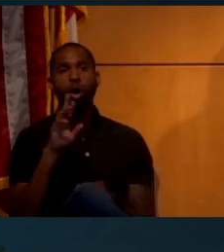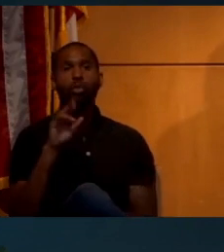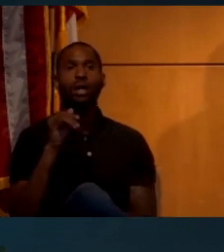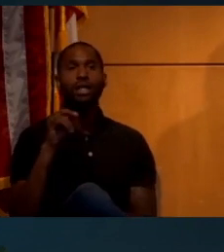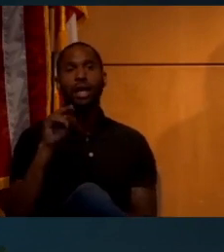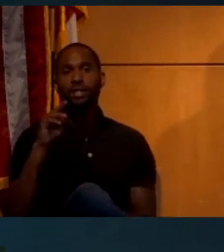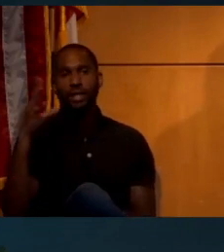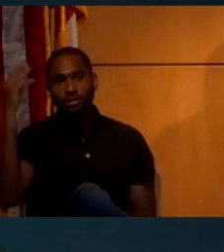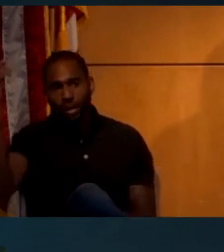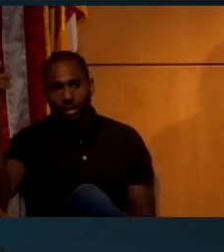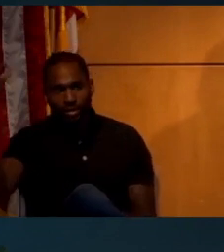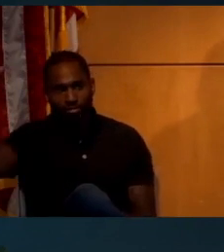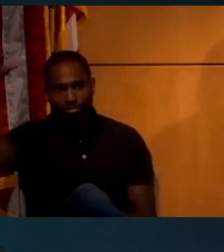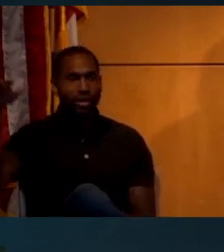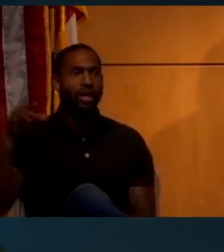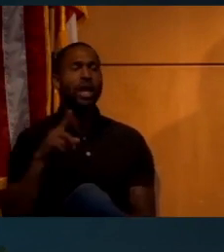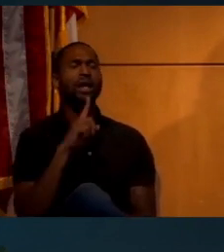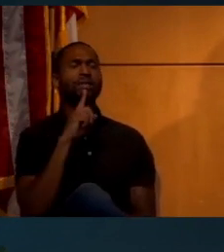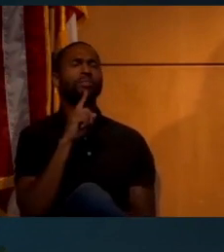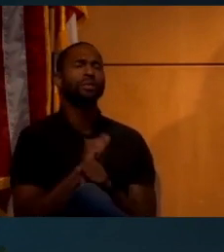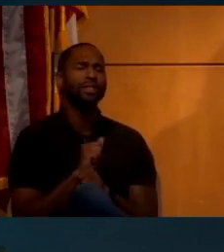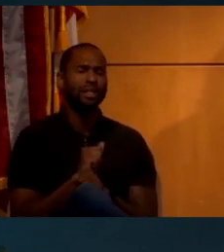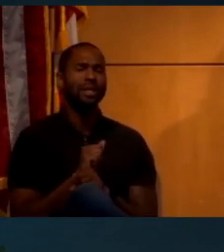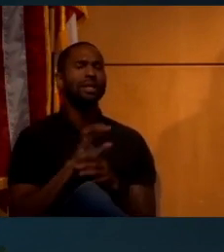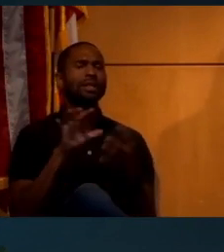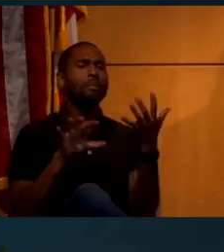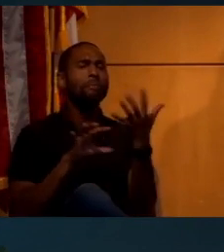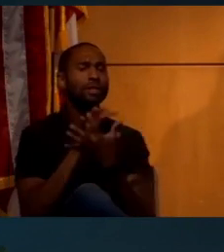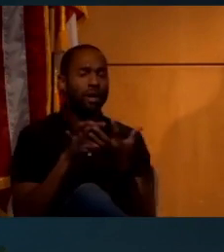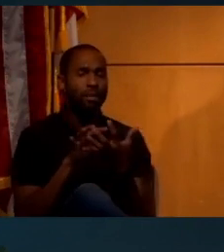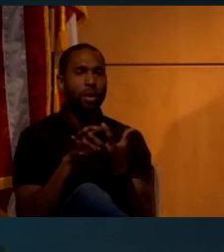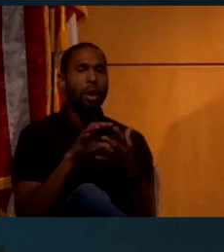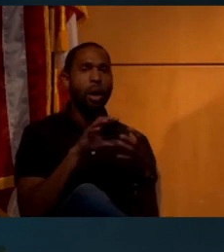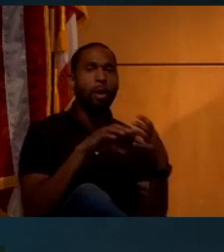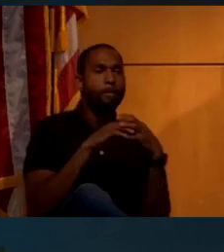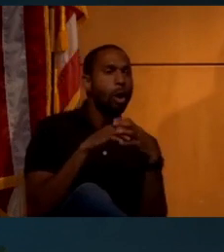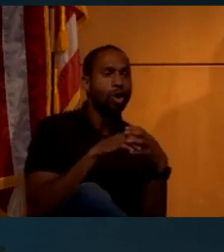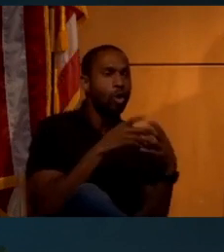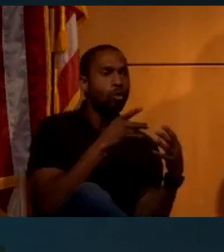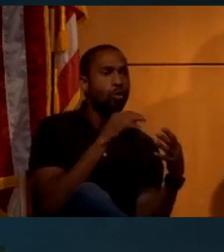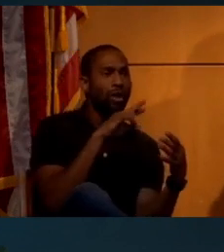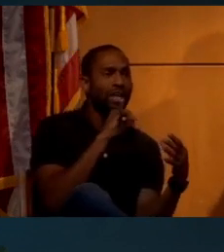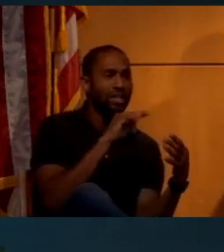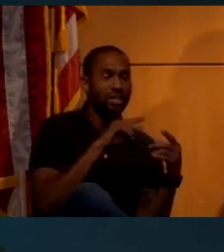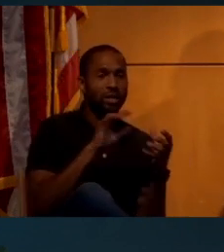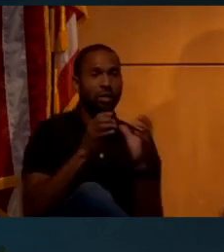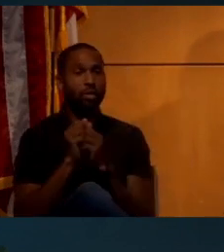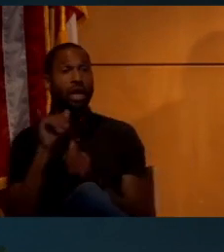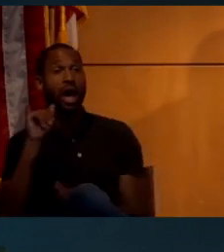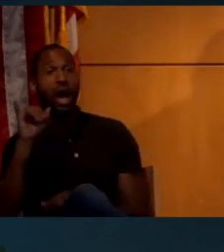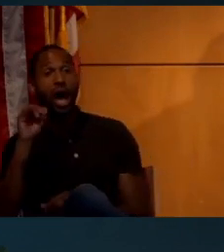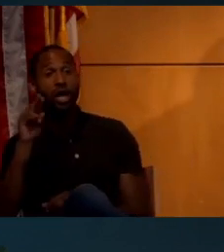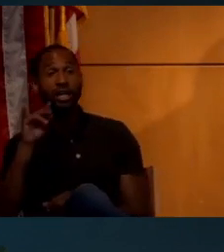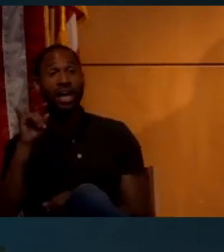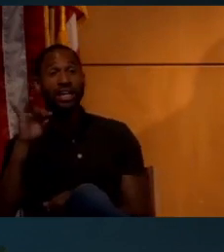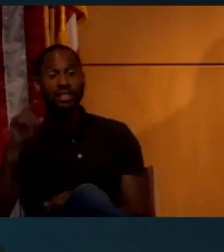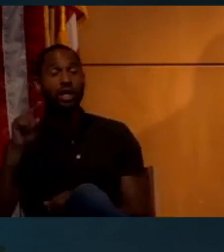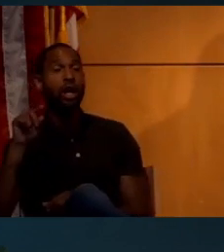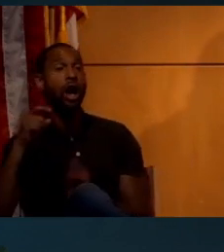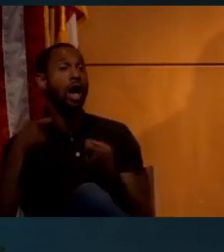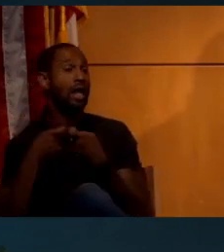space and completely mixed up particle radiation versus ionizing electromagnetic